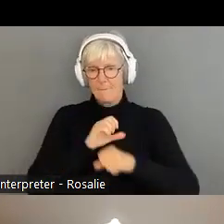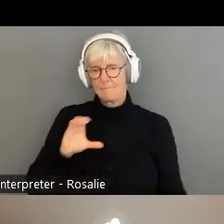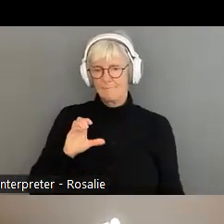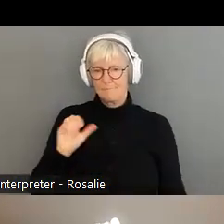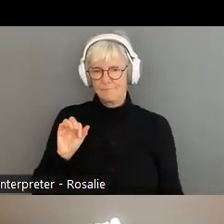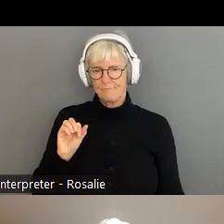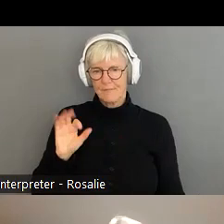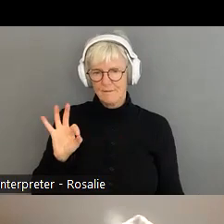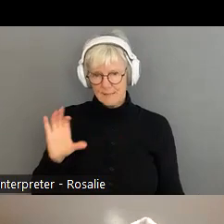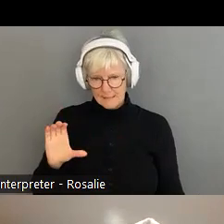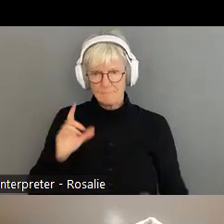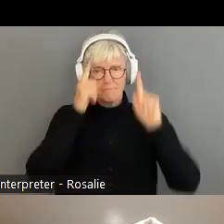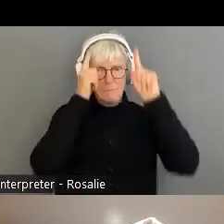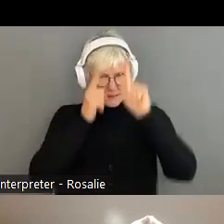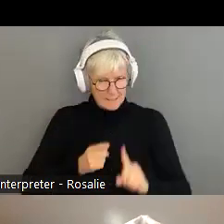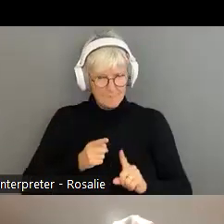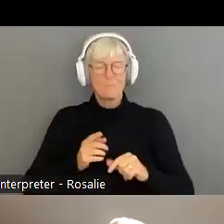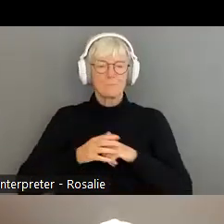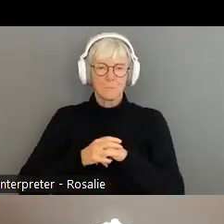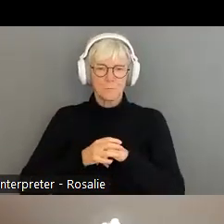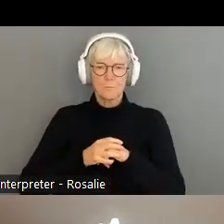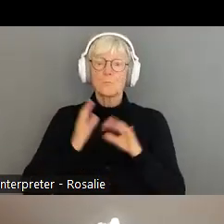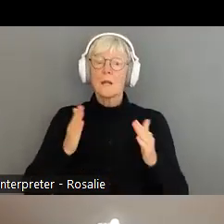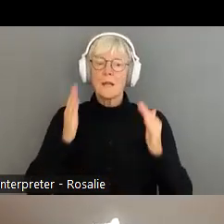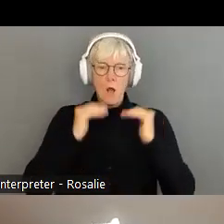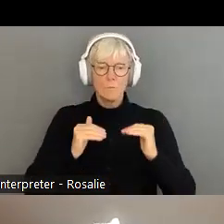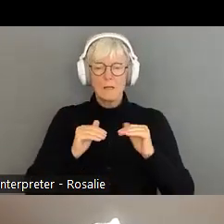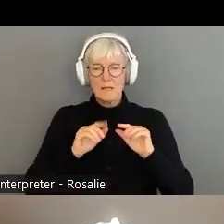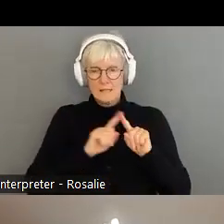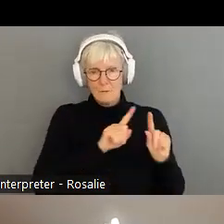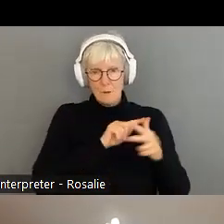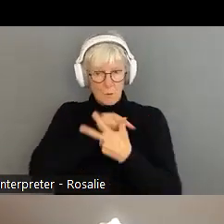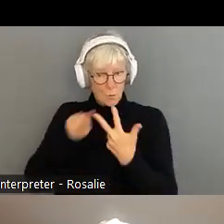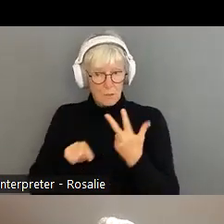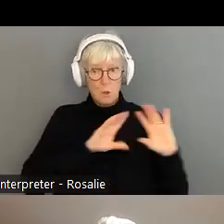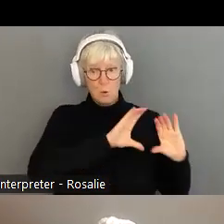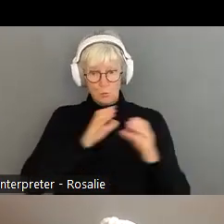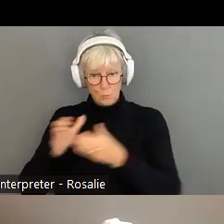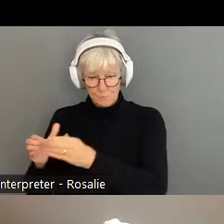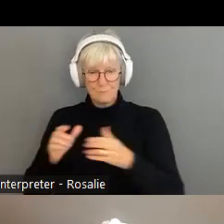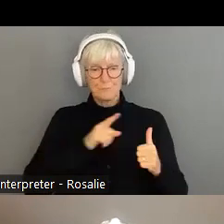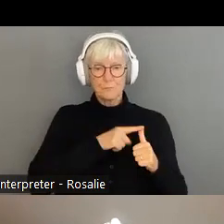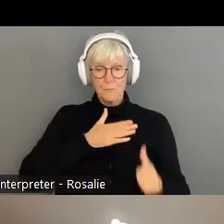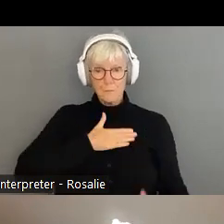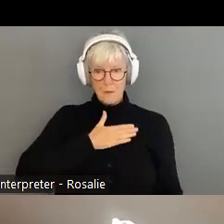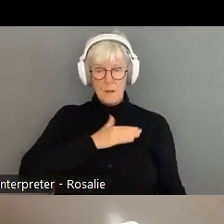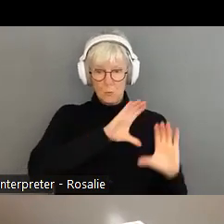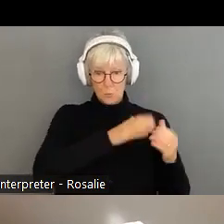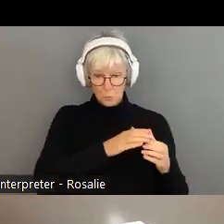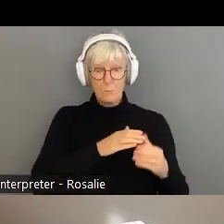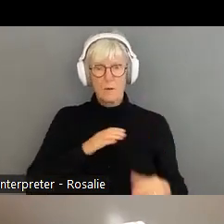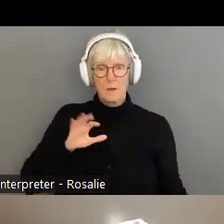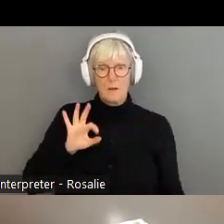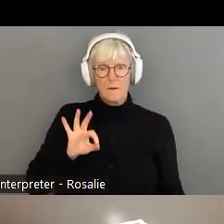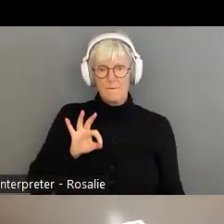Centre's mandate is. Now, going into the different unit, various units that we have, the unit that I currently work in is a fraud prevention